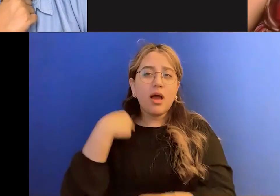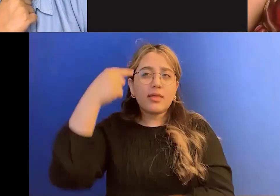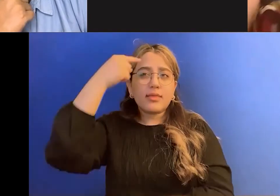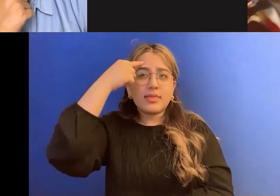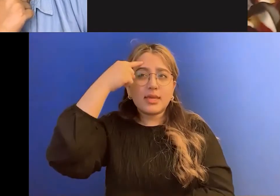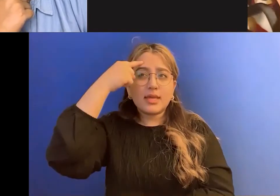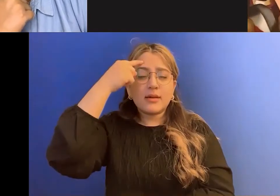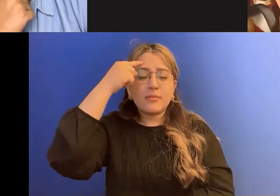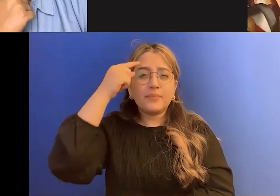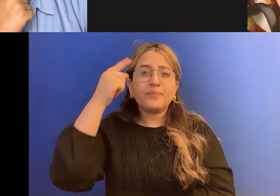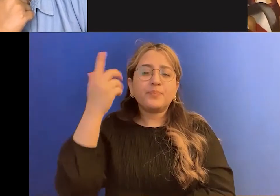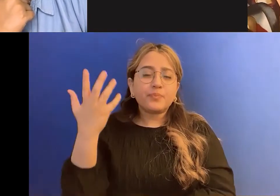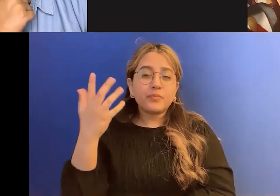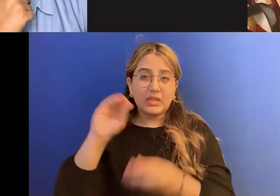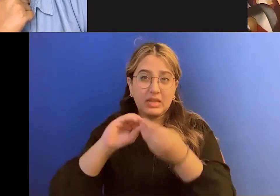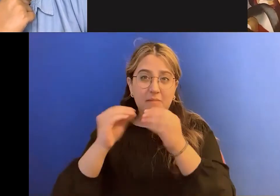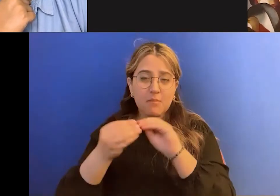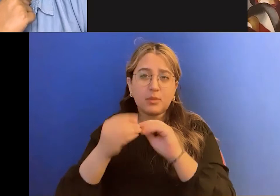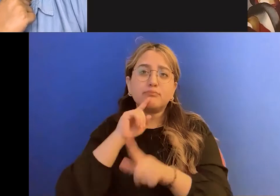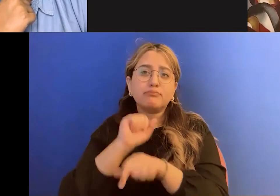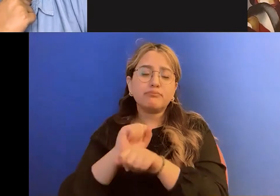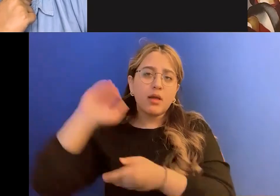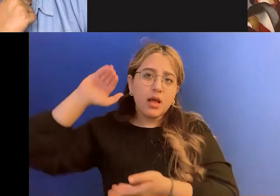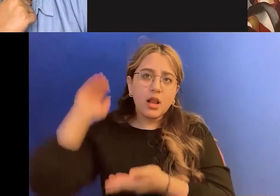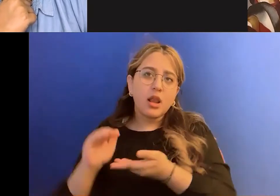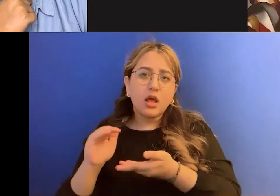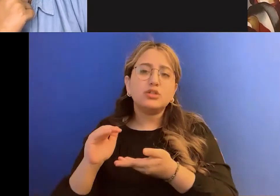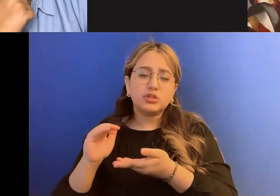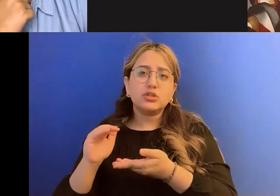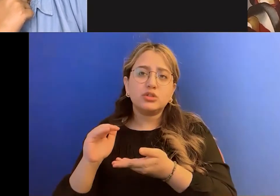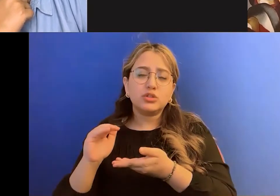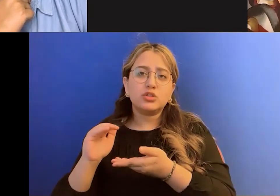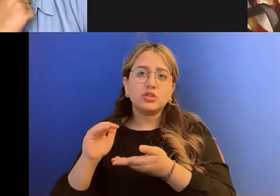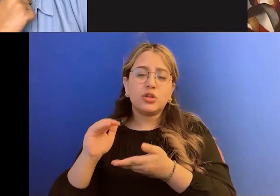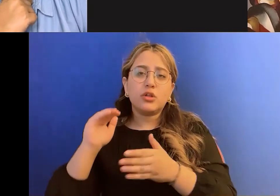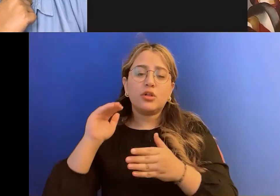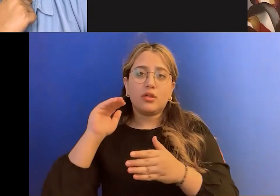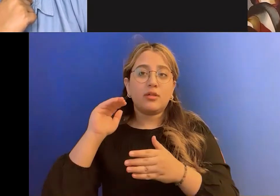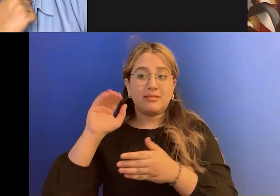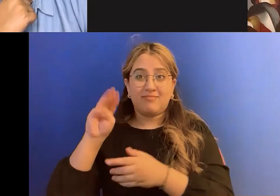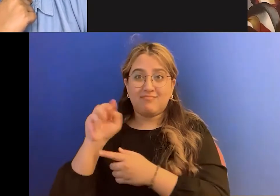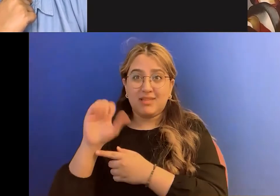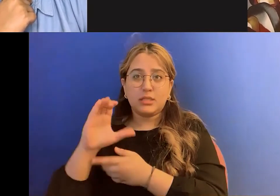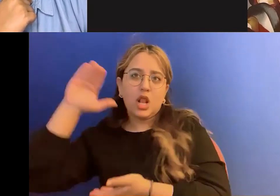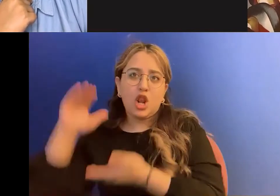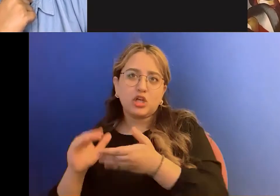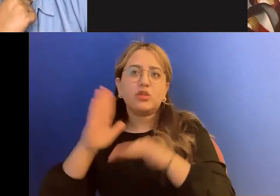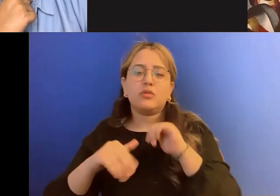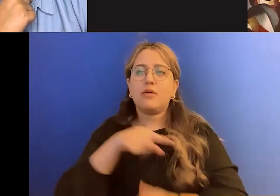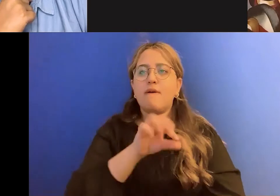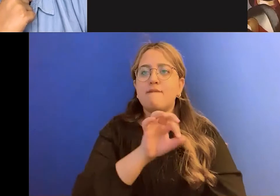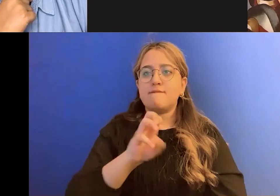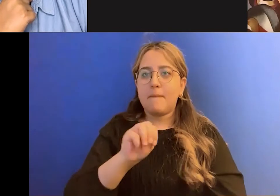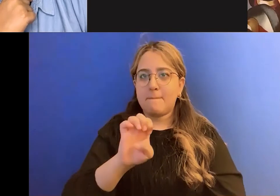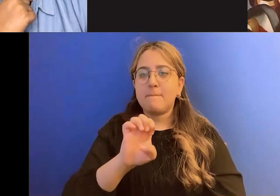numbers are lesser than the, um, fem identifying for sure. Yeah.